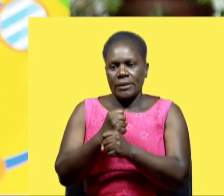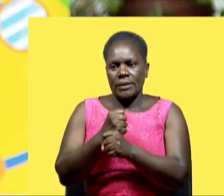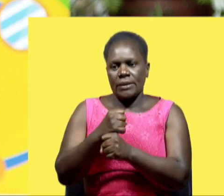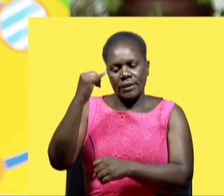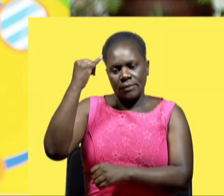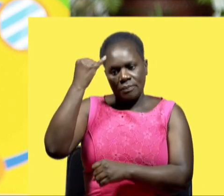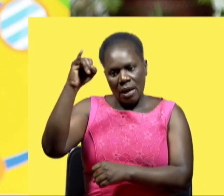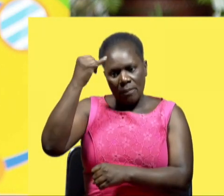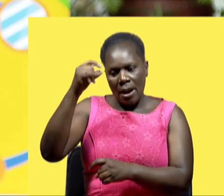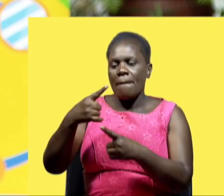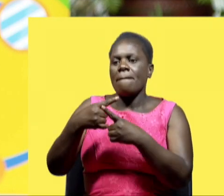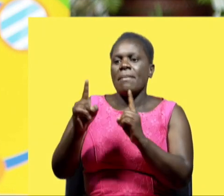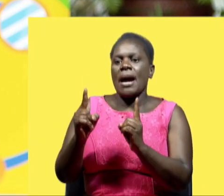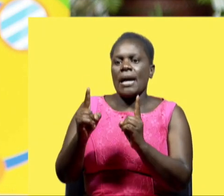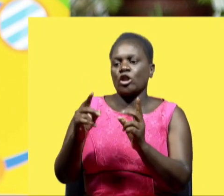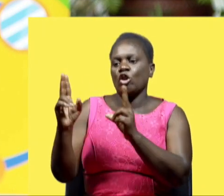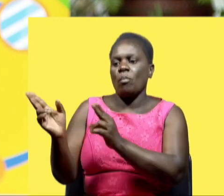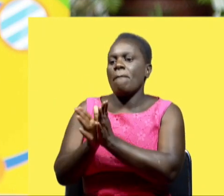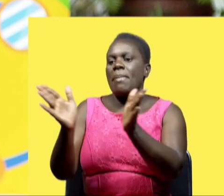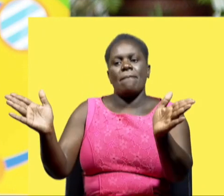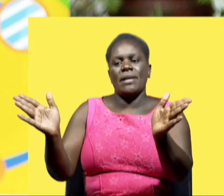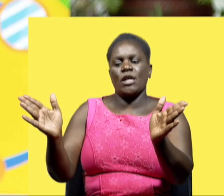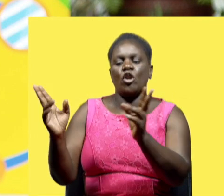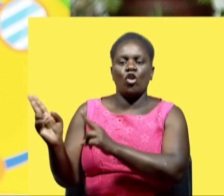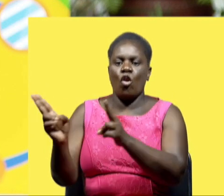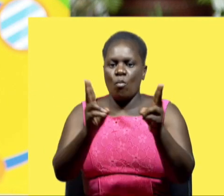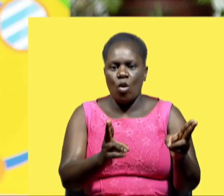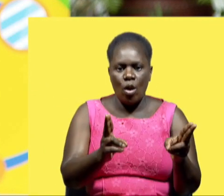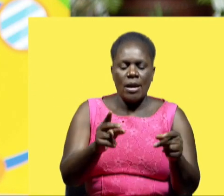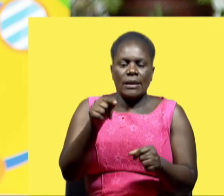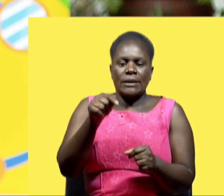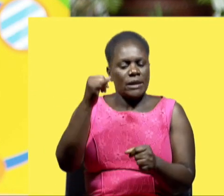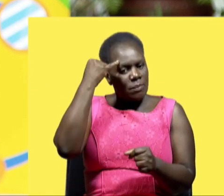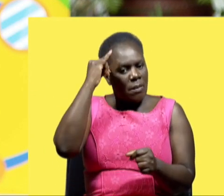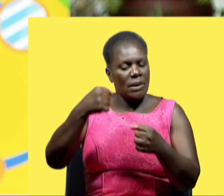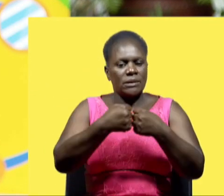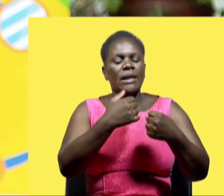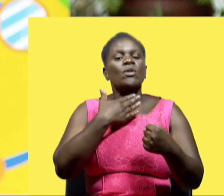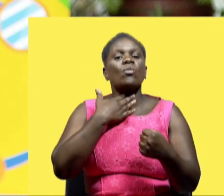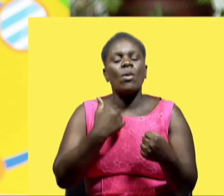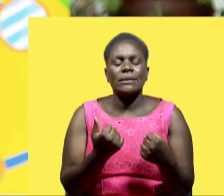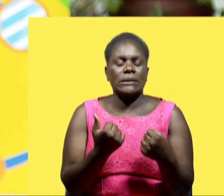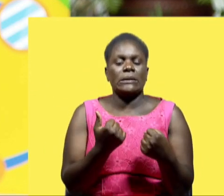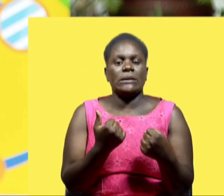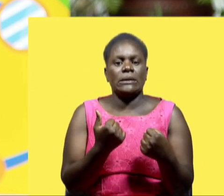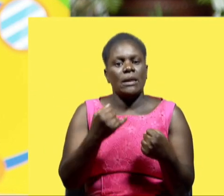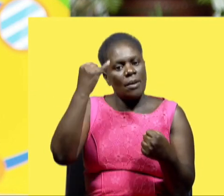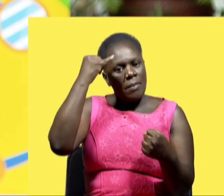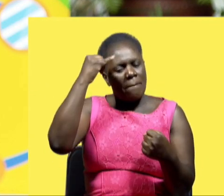innovation space but it's kind of like for the general audience but for this innovation challenge we wanted